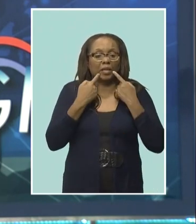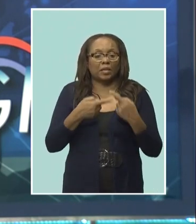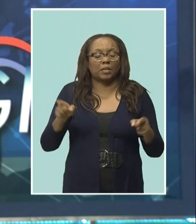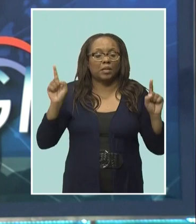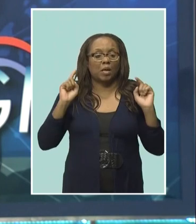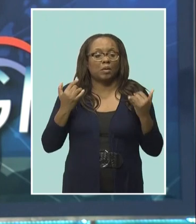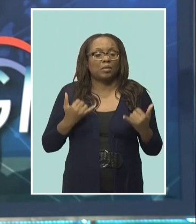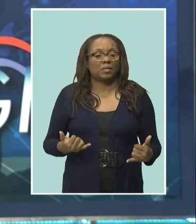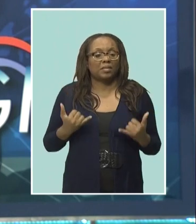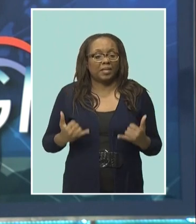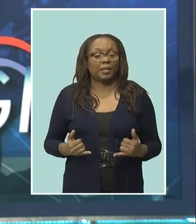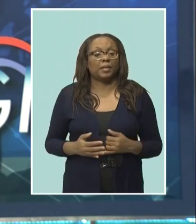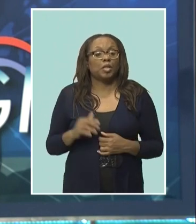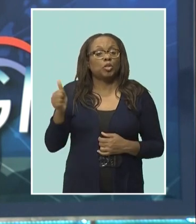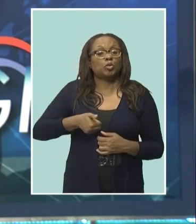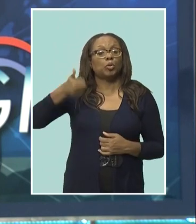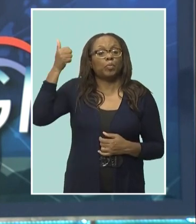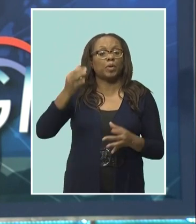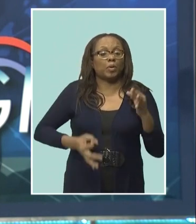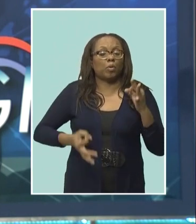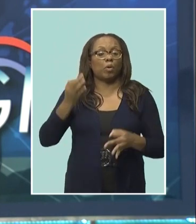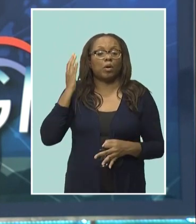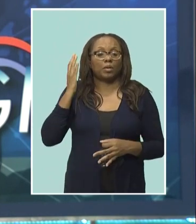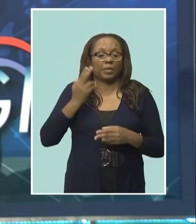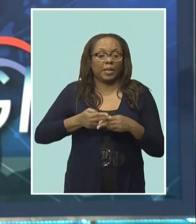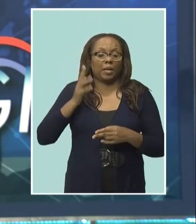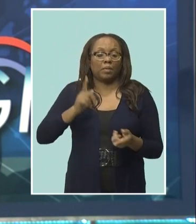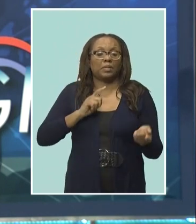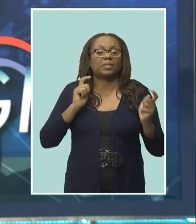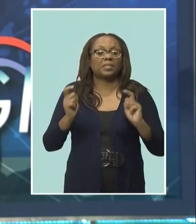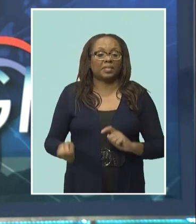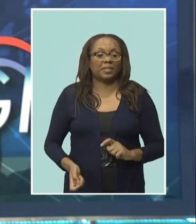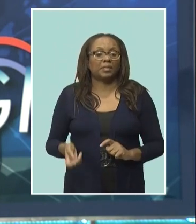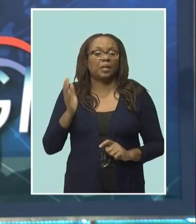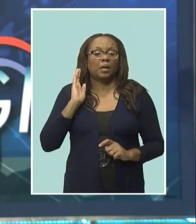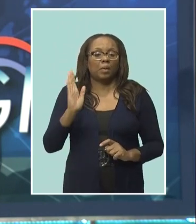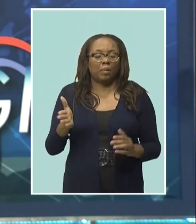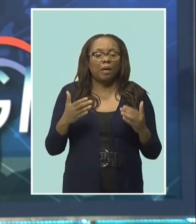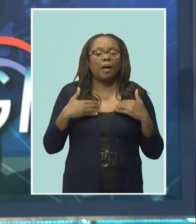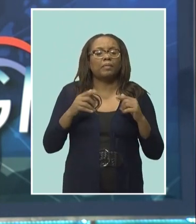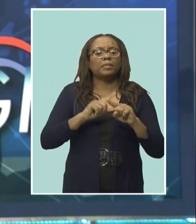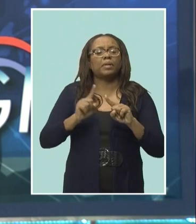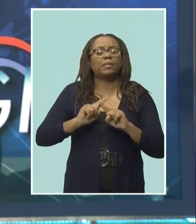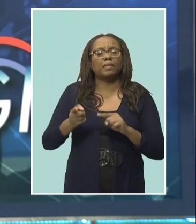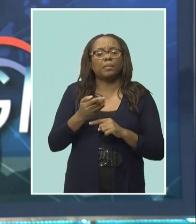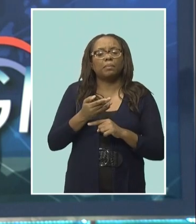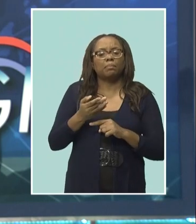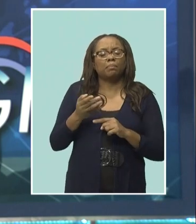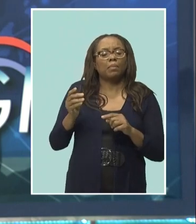complex. He says the commission is among a suite of legal entities to be housed at the new complex.